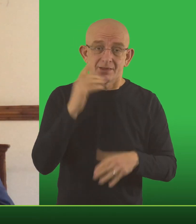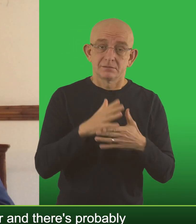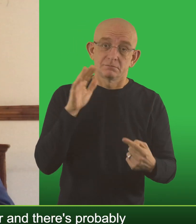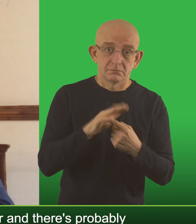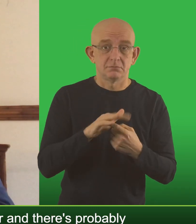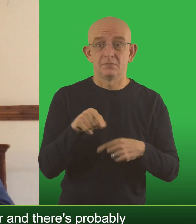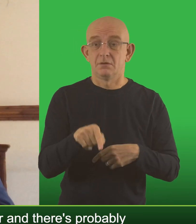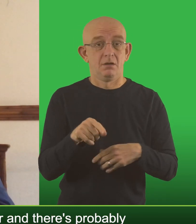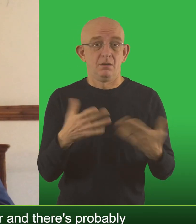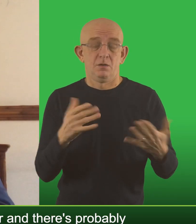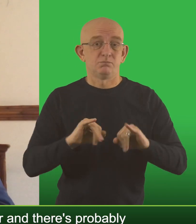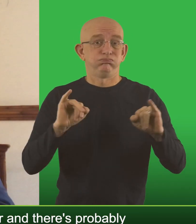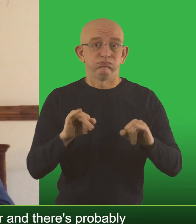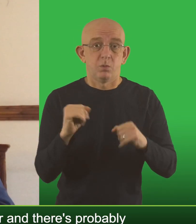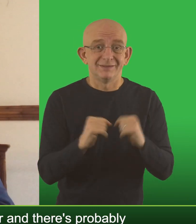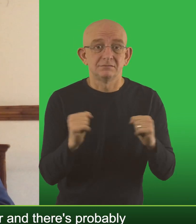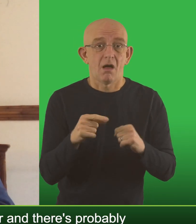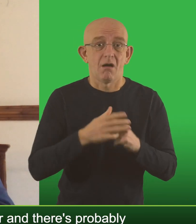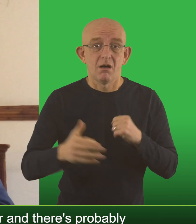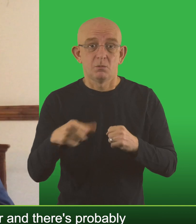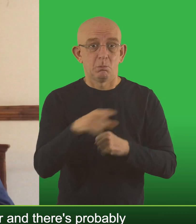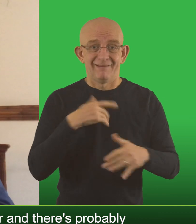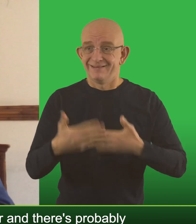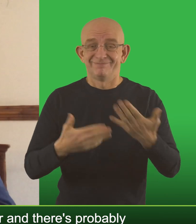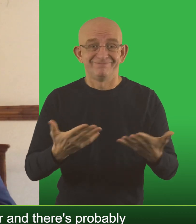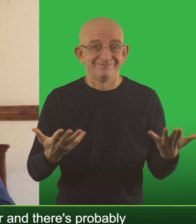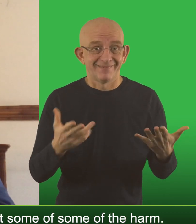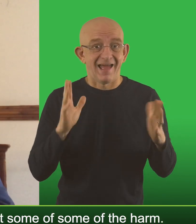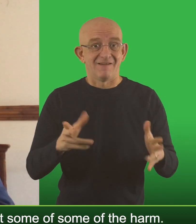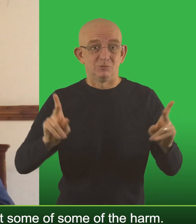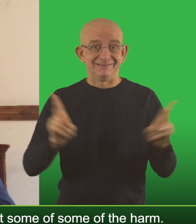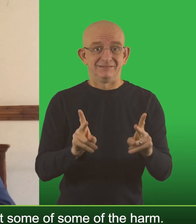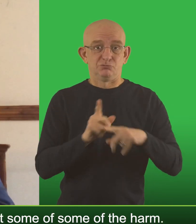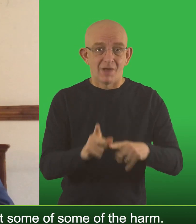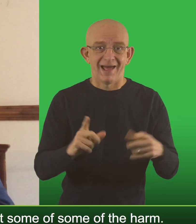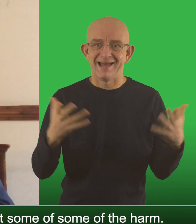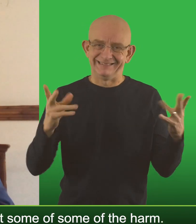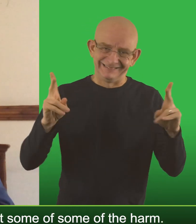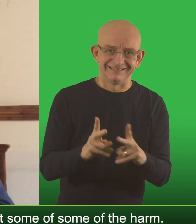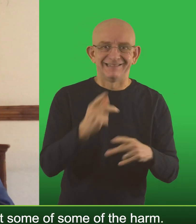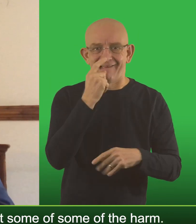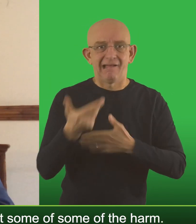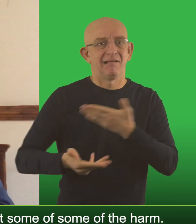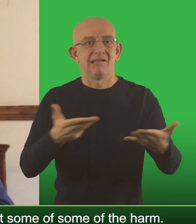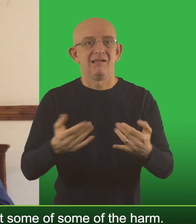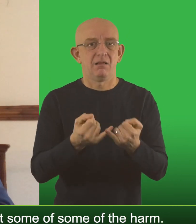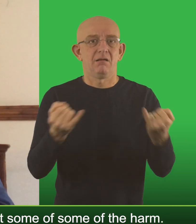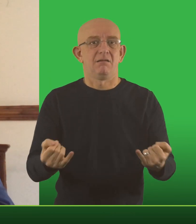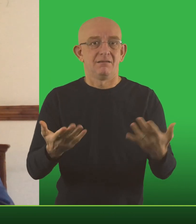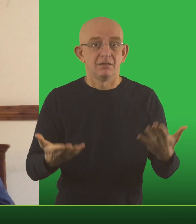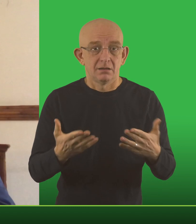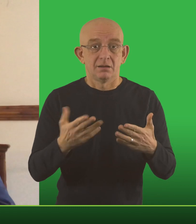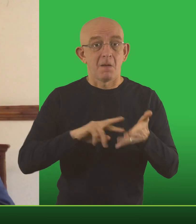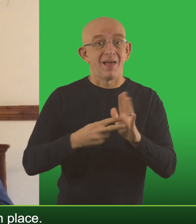I think it will be a difficult winter and there's probably not much that we can do to avoid that but we can mitigate it and we can we can limit some of the